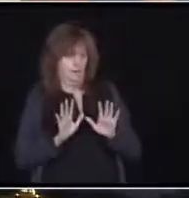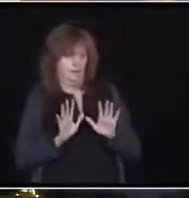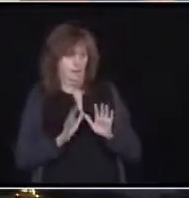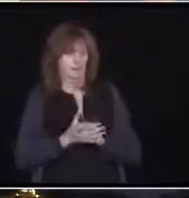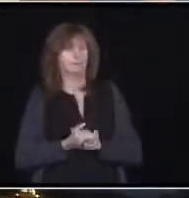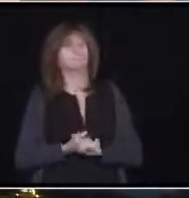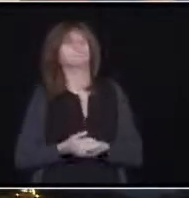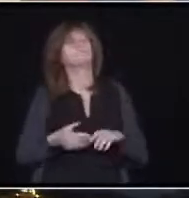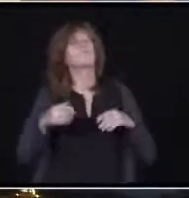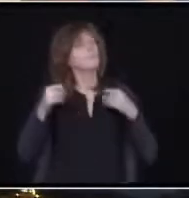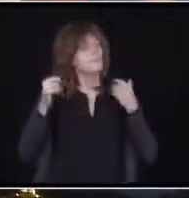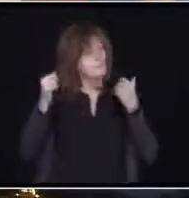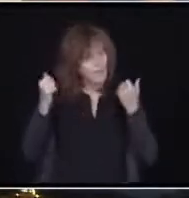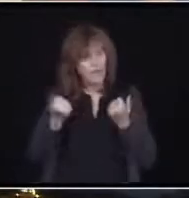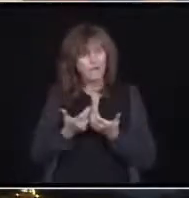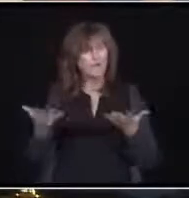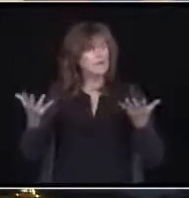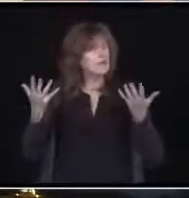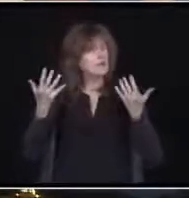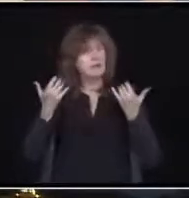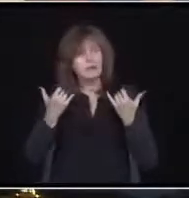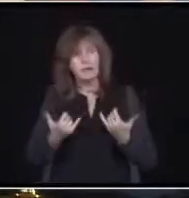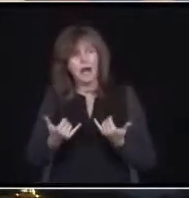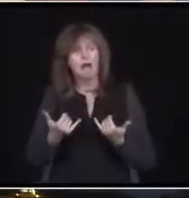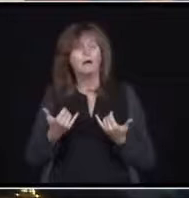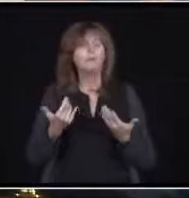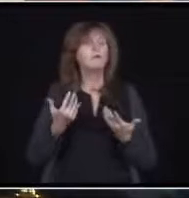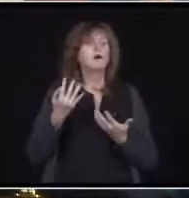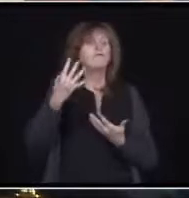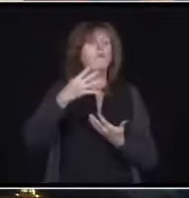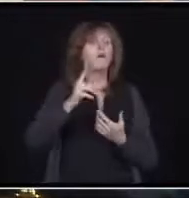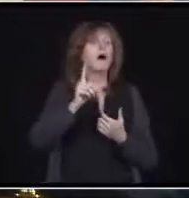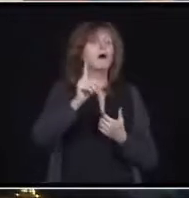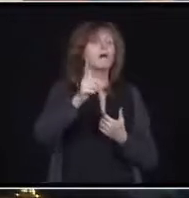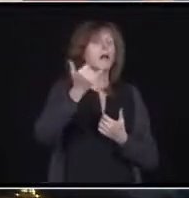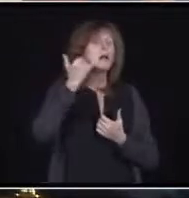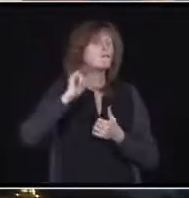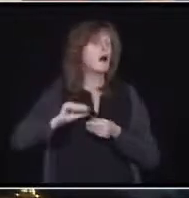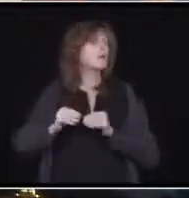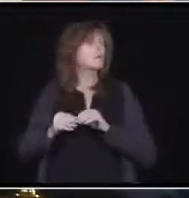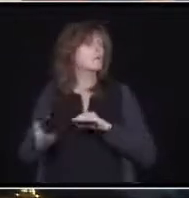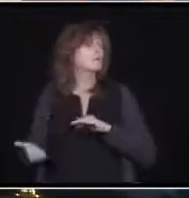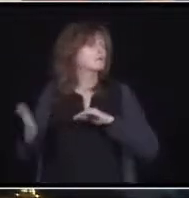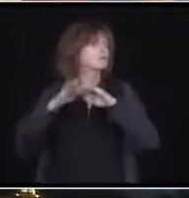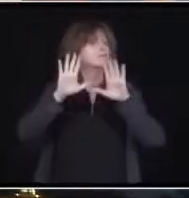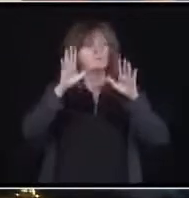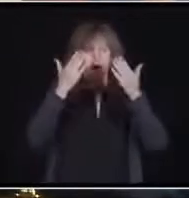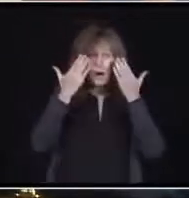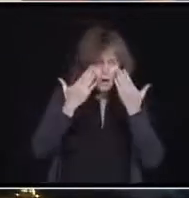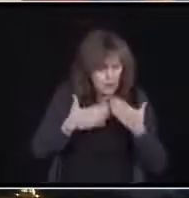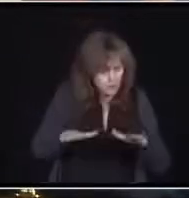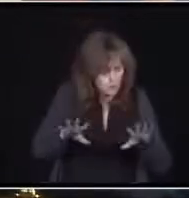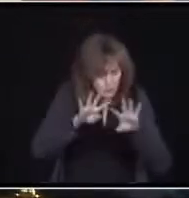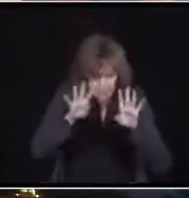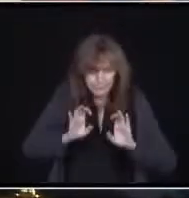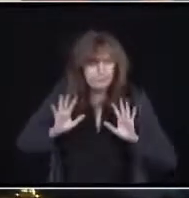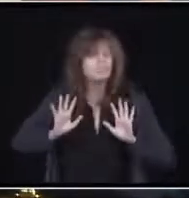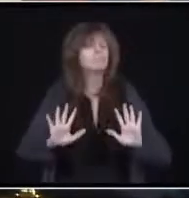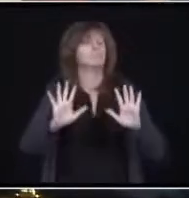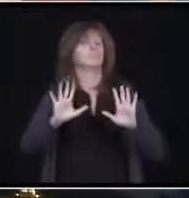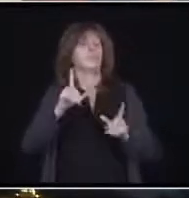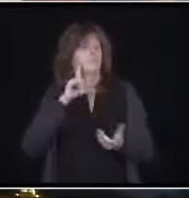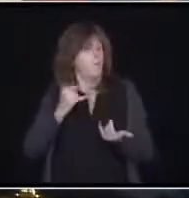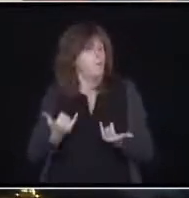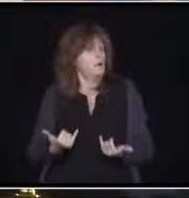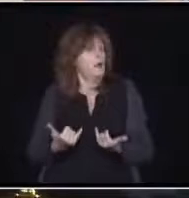,000, things could change. But not right now. We just want everyone to continue following the guidelines. And I just